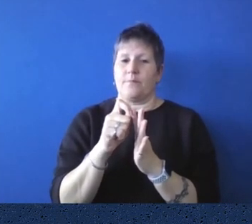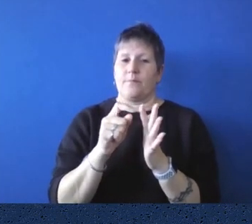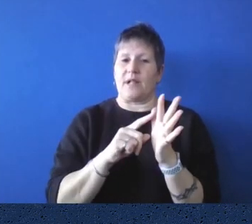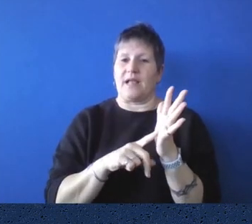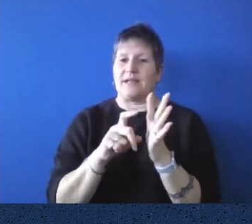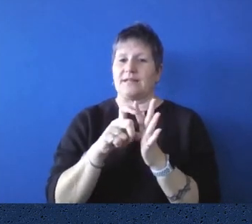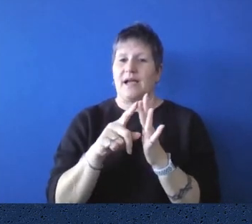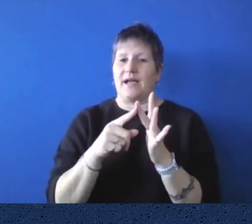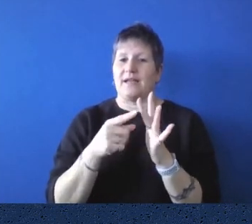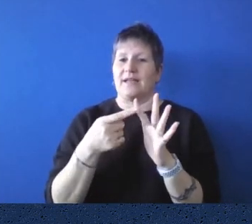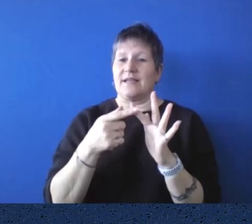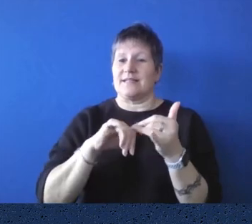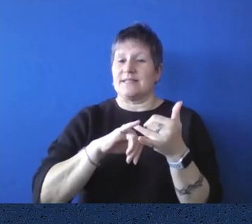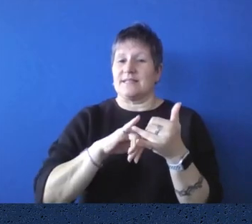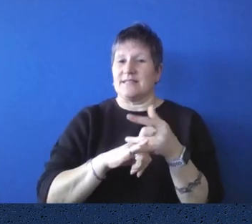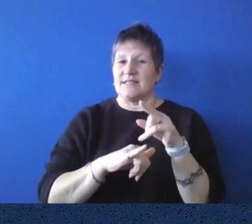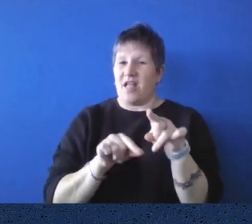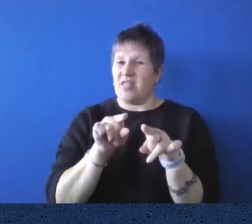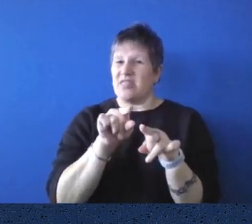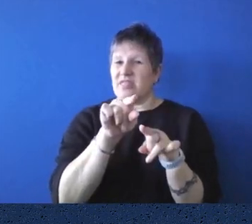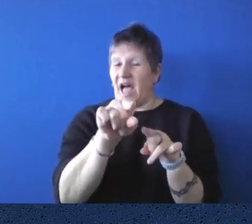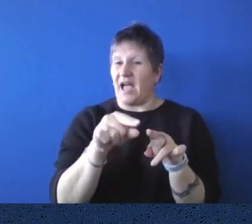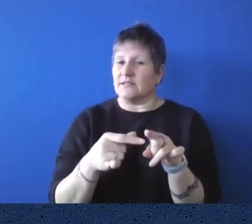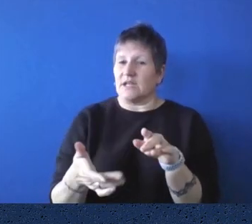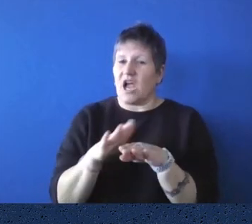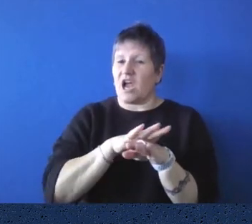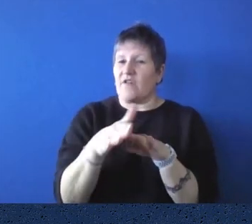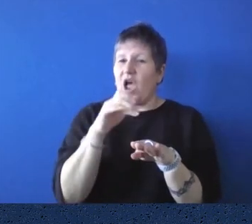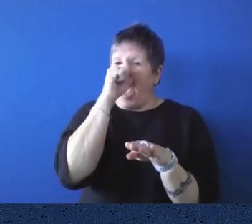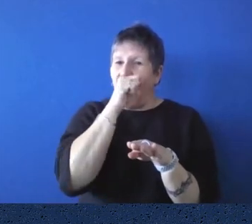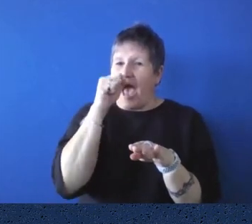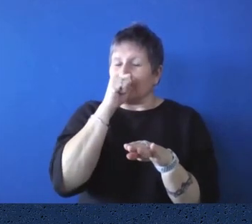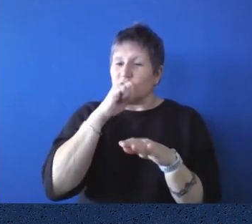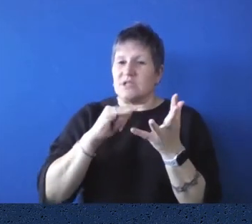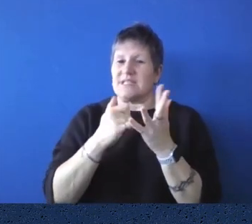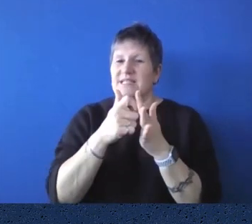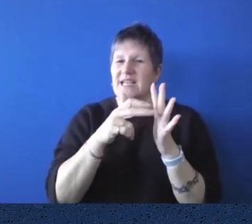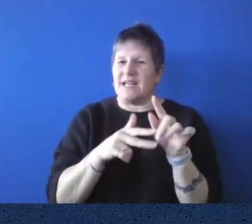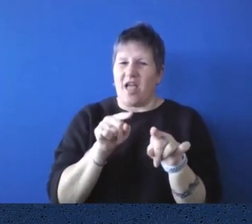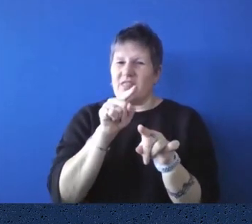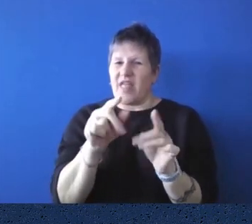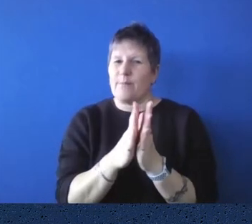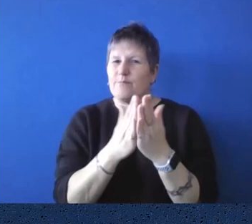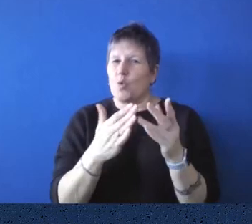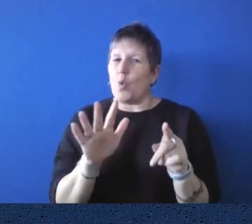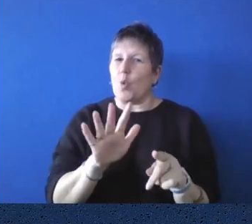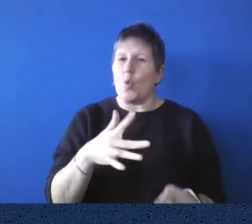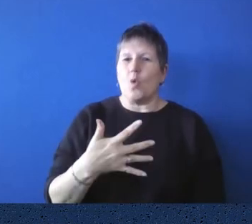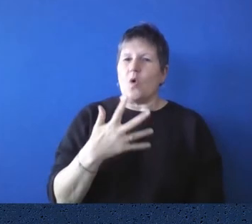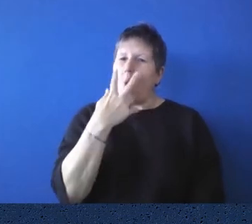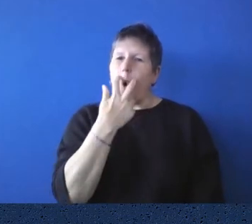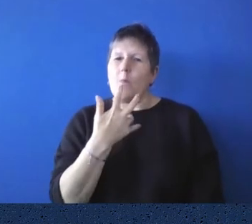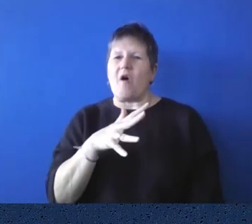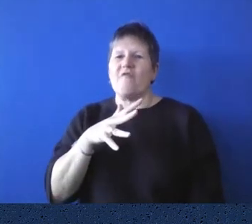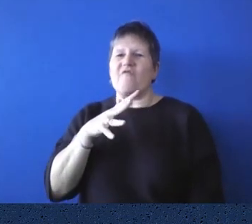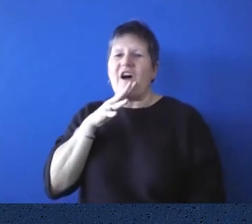years old. It's covered in vellum, which is animal skin. it's on agriculture and it, well, just, um, keep it, keep it up for